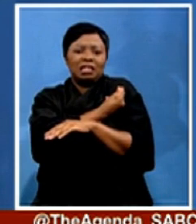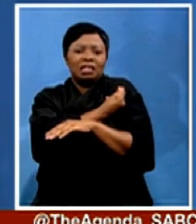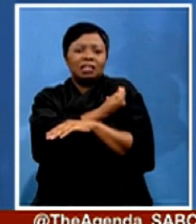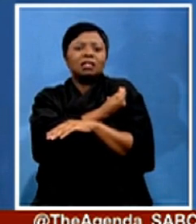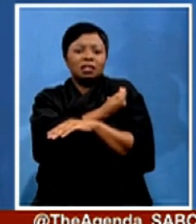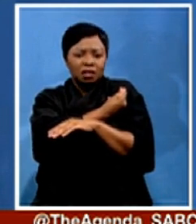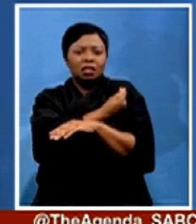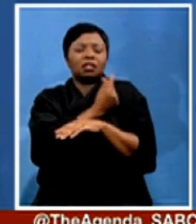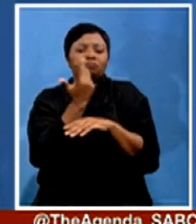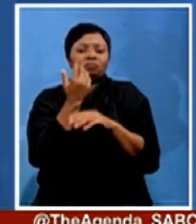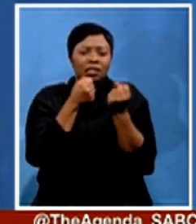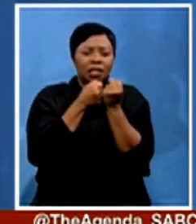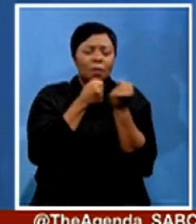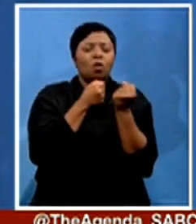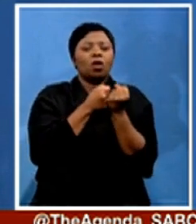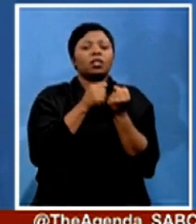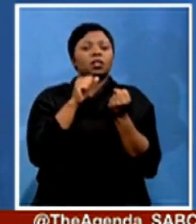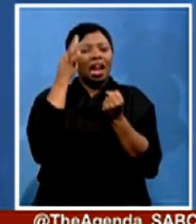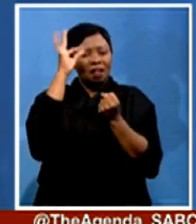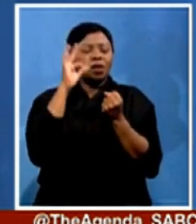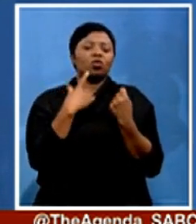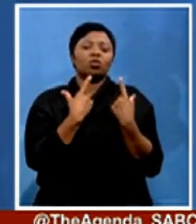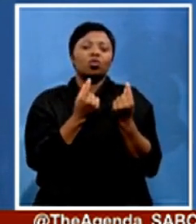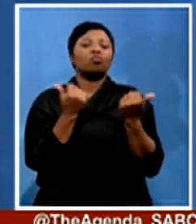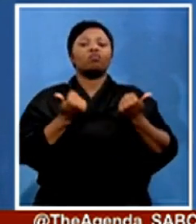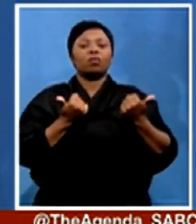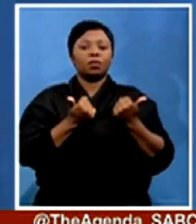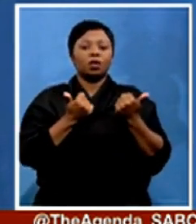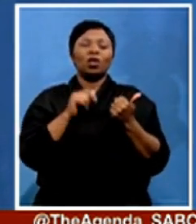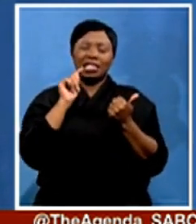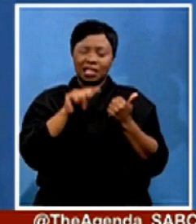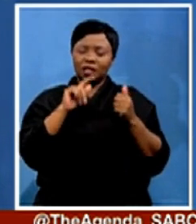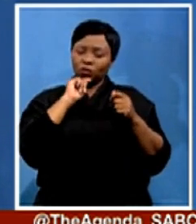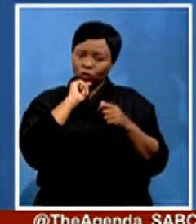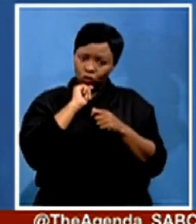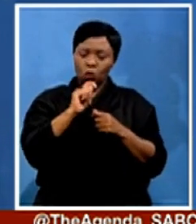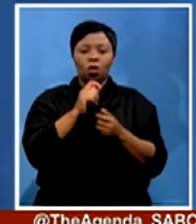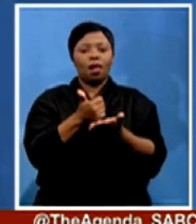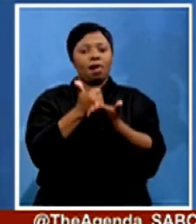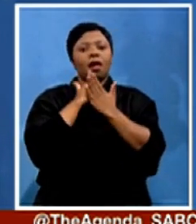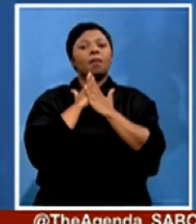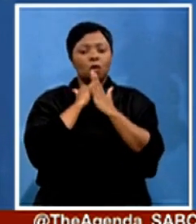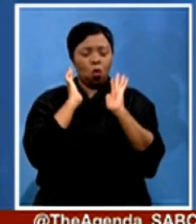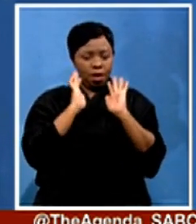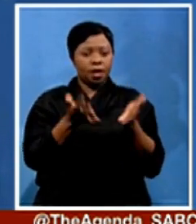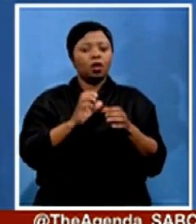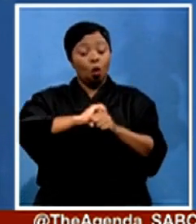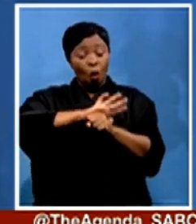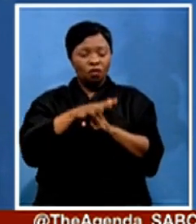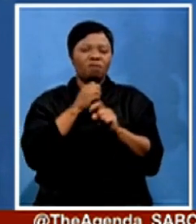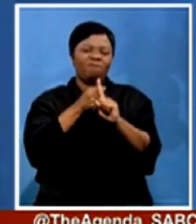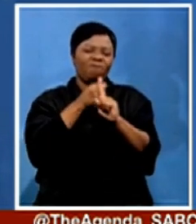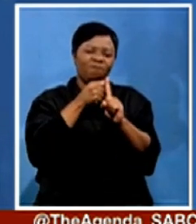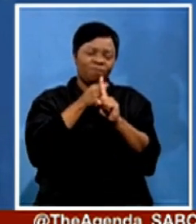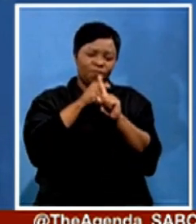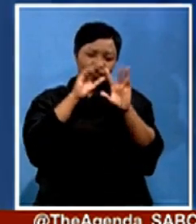doing. This will definitely help us a lot to fight COVID-19 in its various variants. So in